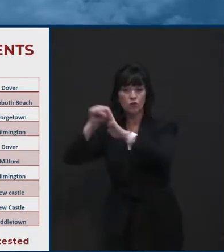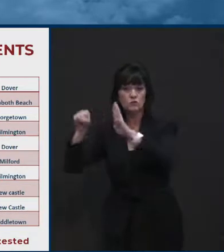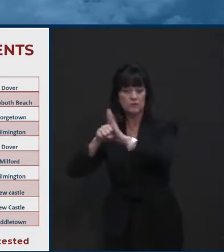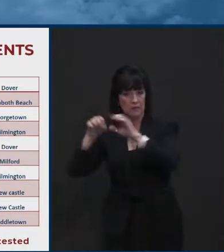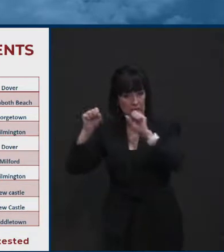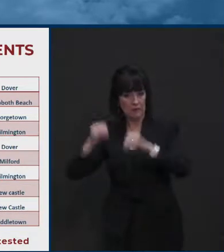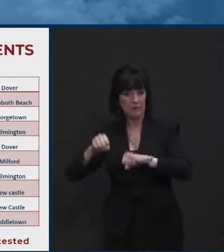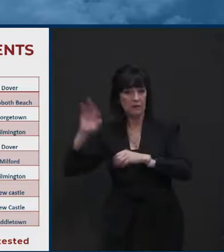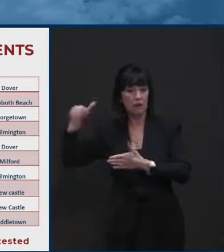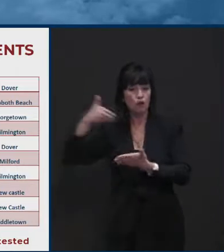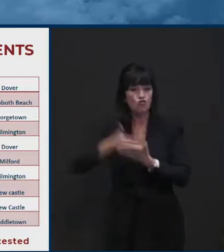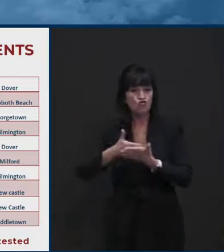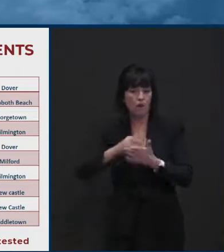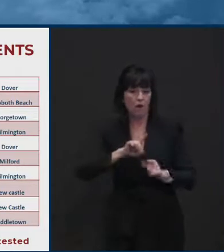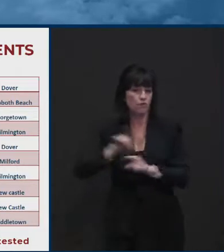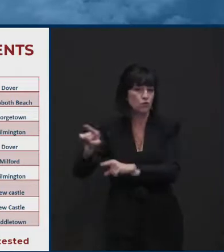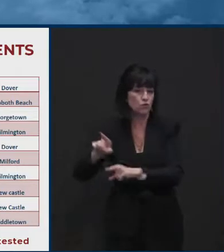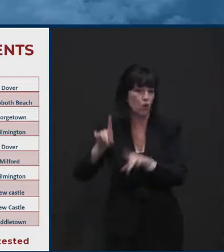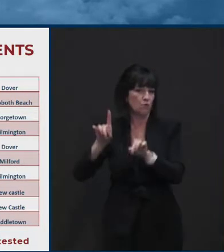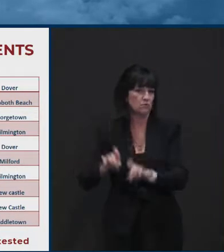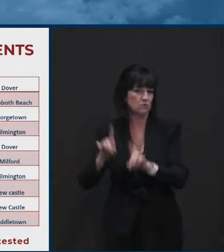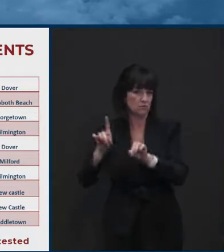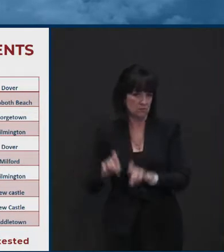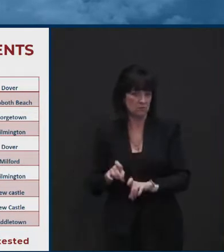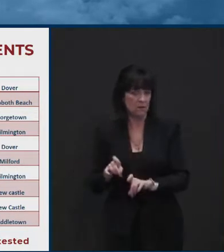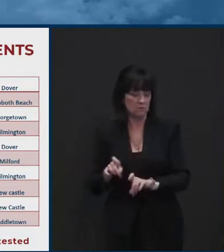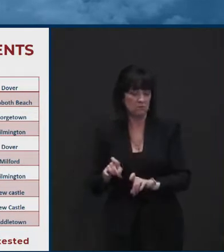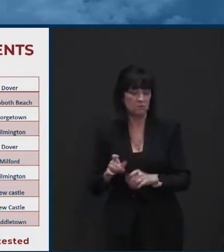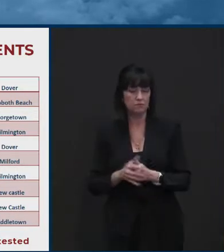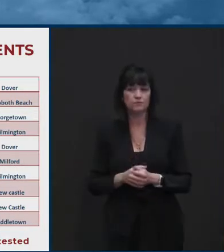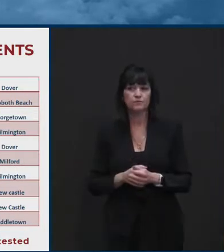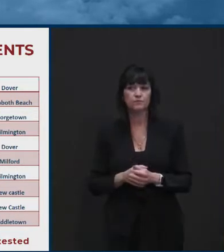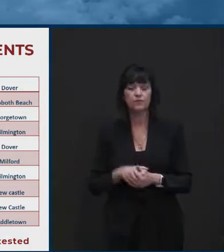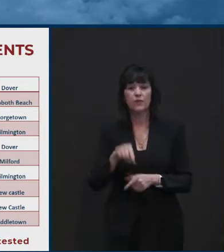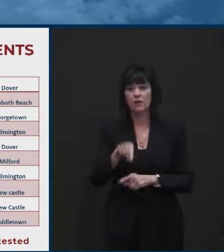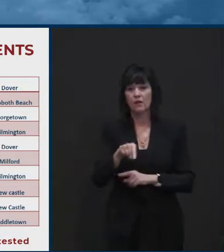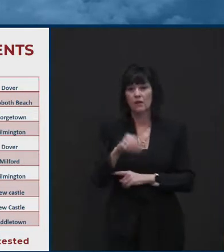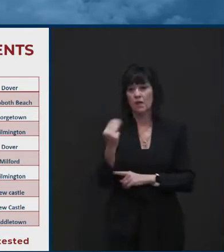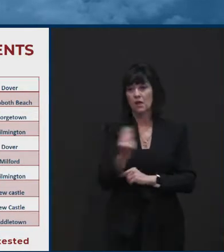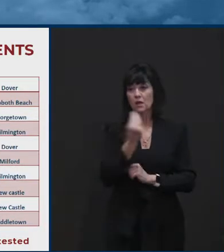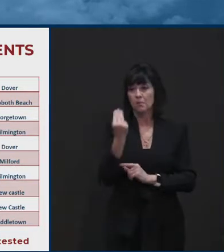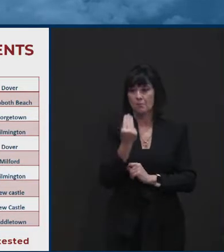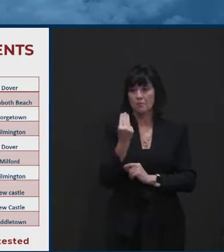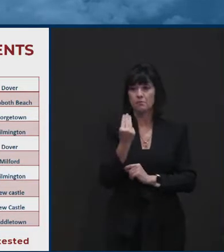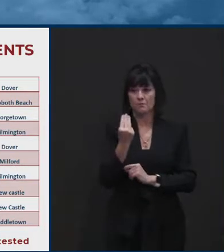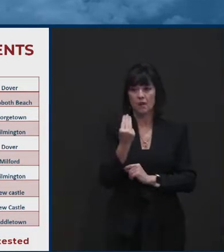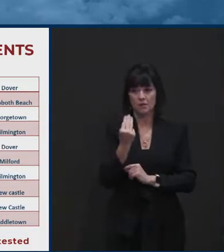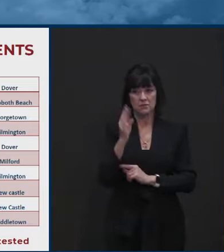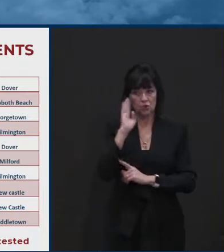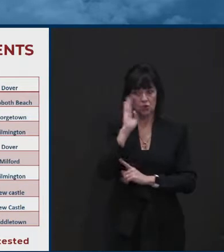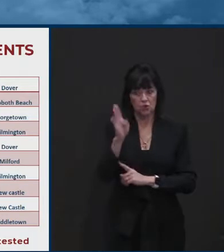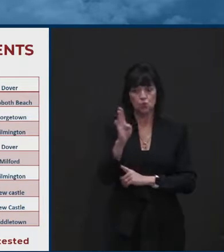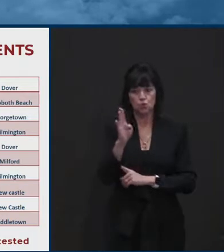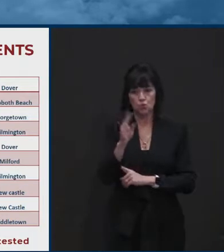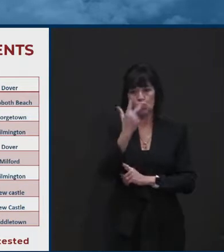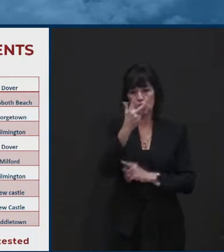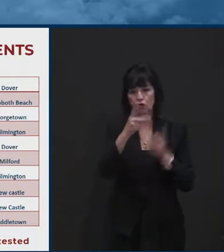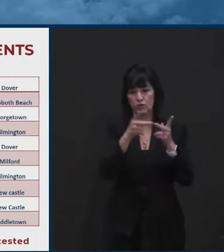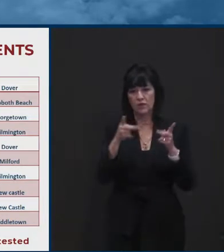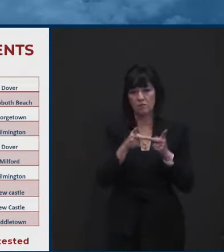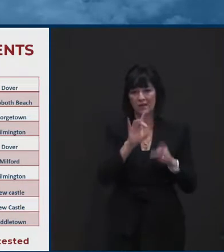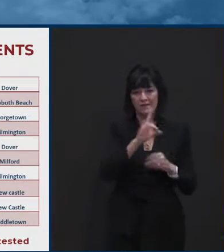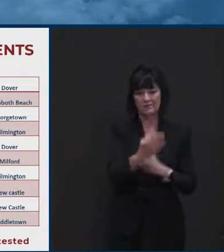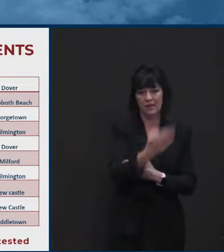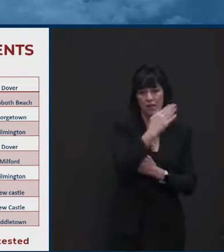hopefully get that second test. Monday, um, we will be at, uh, three locations from eight to eight. We'll be at, uh, both the